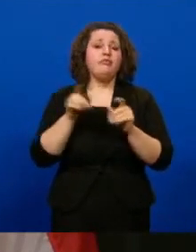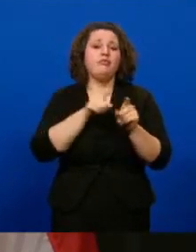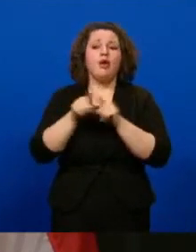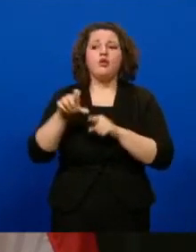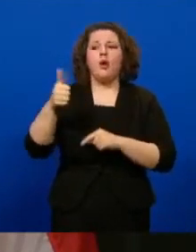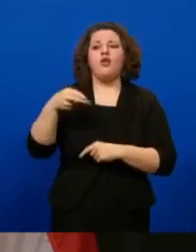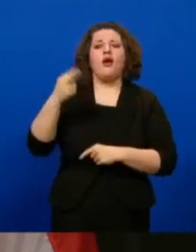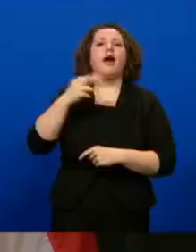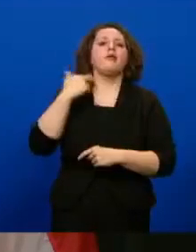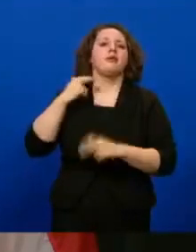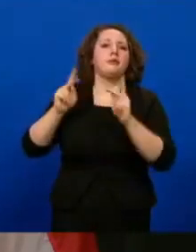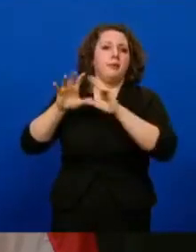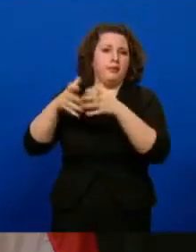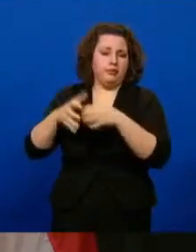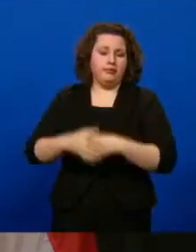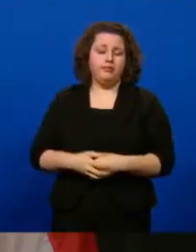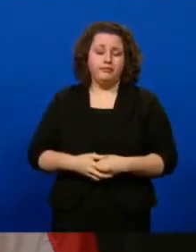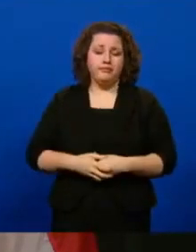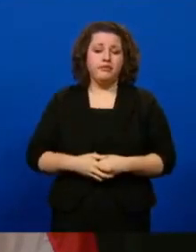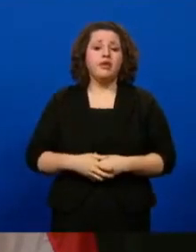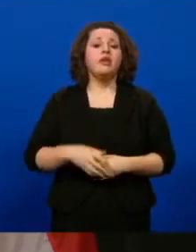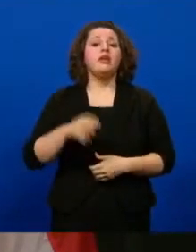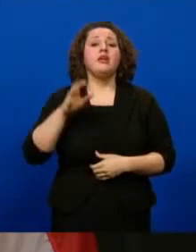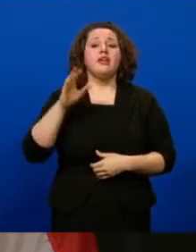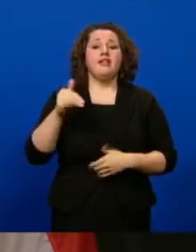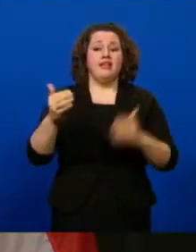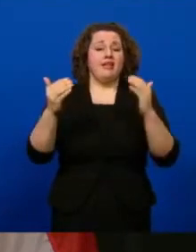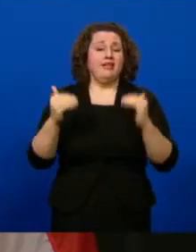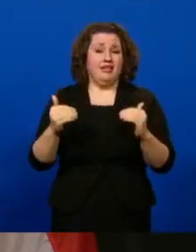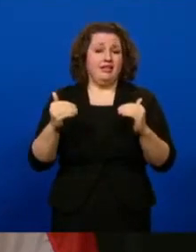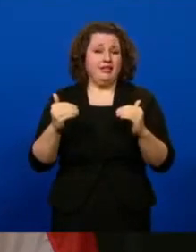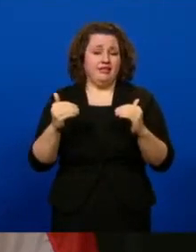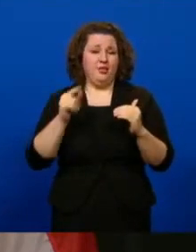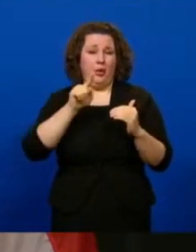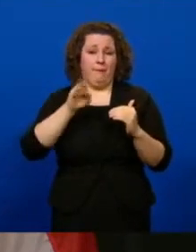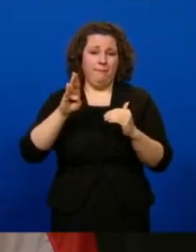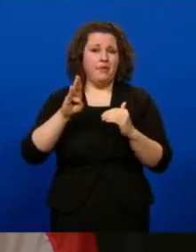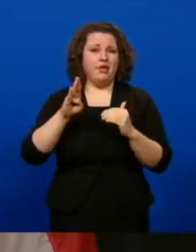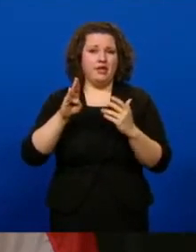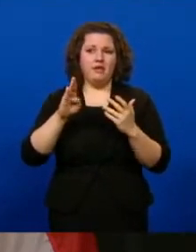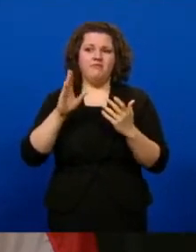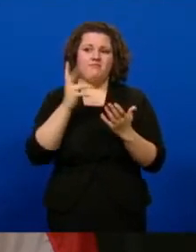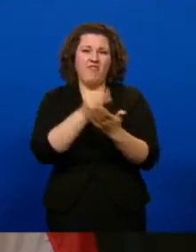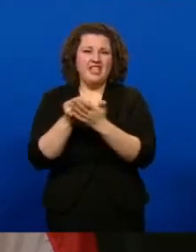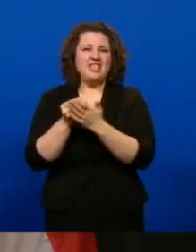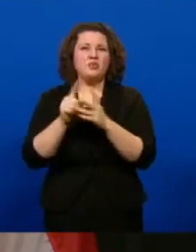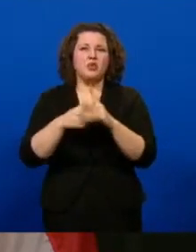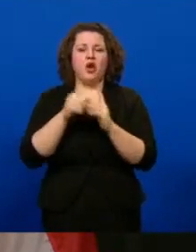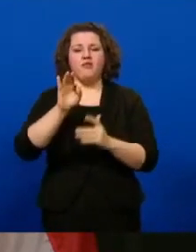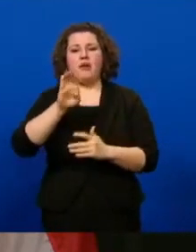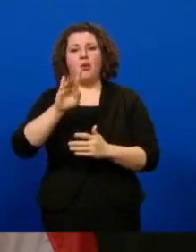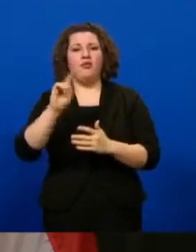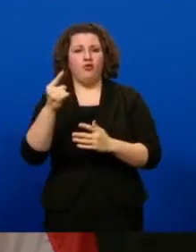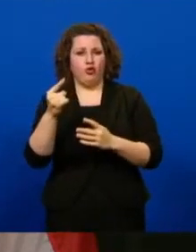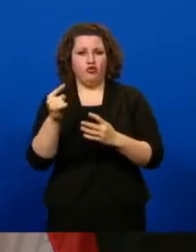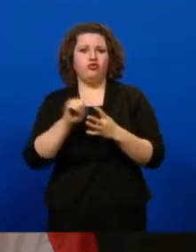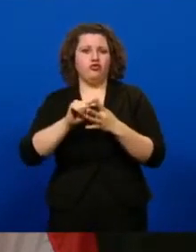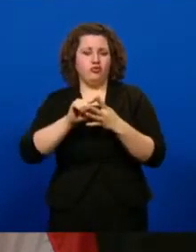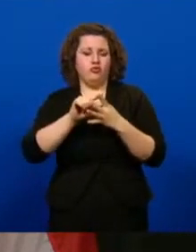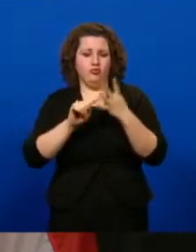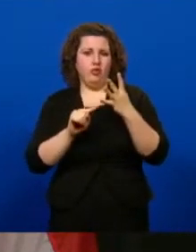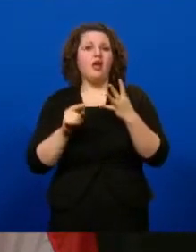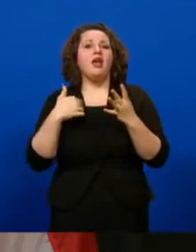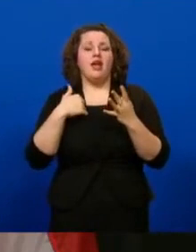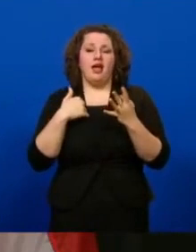other high-risk populations. This next phase will begin receiving vaccinations no later than the week of February 1st, and we'll be